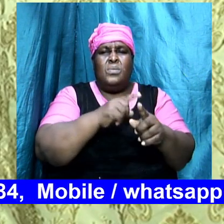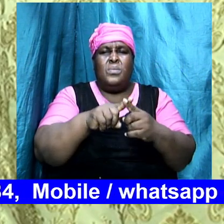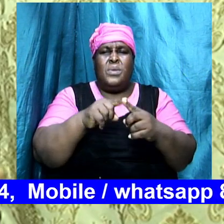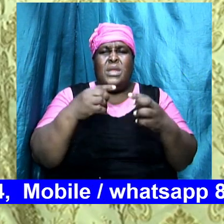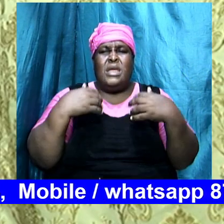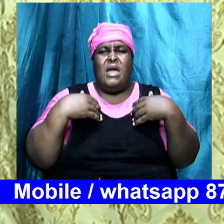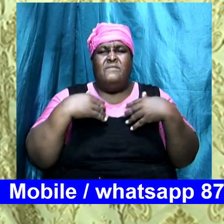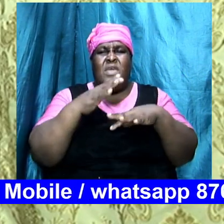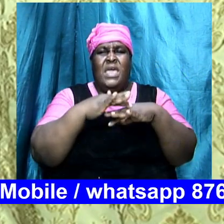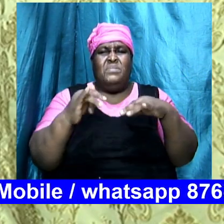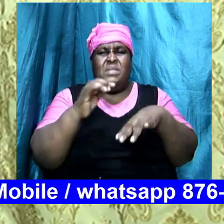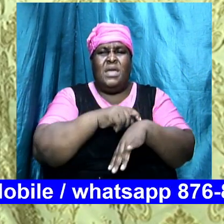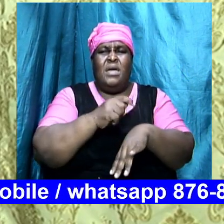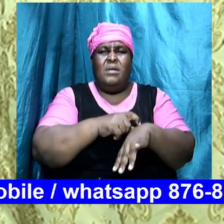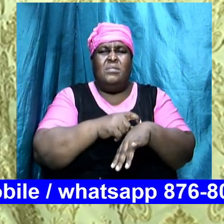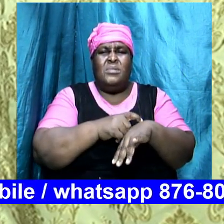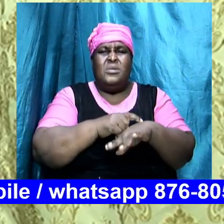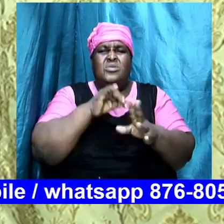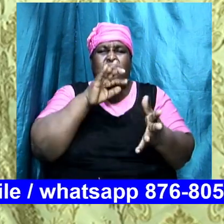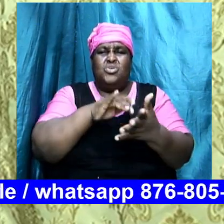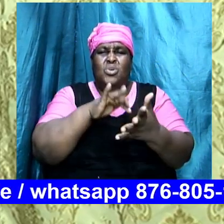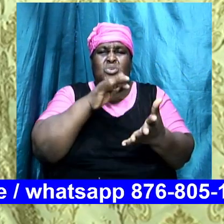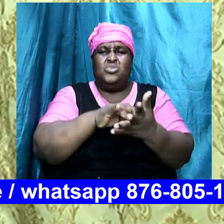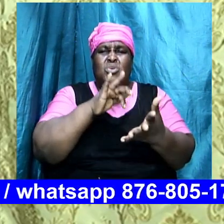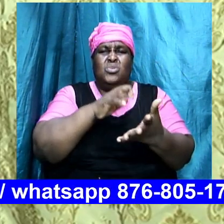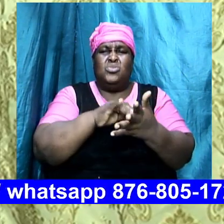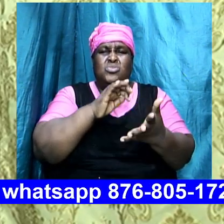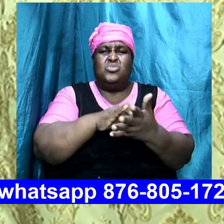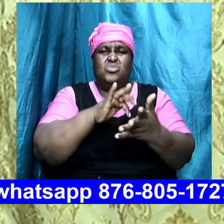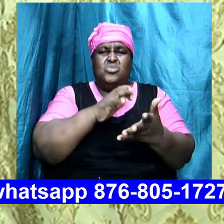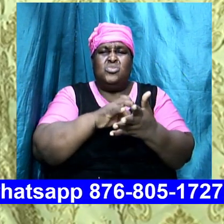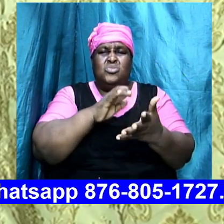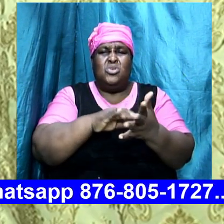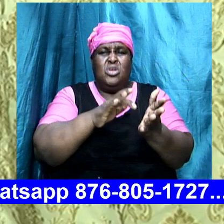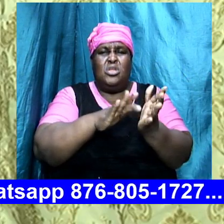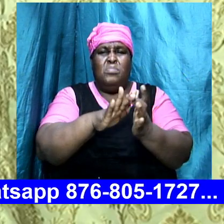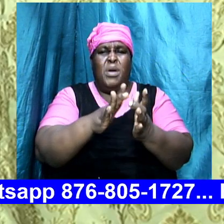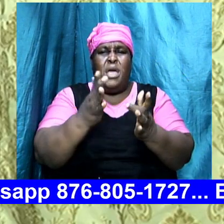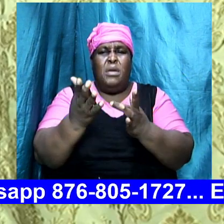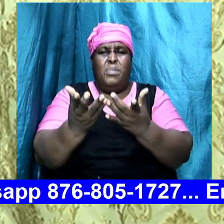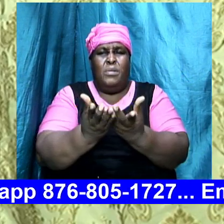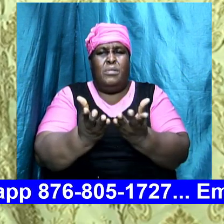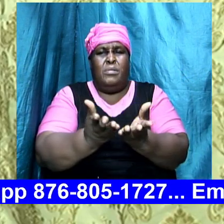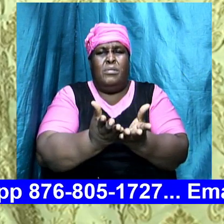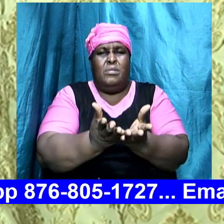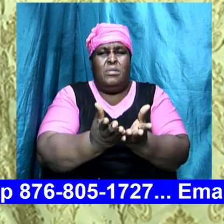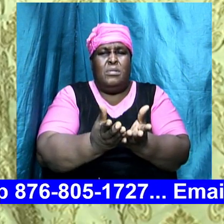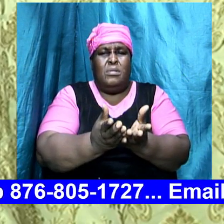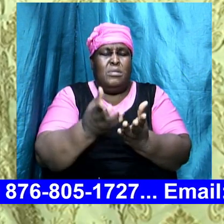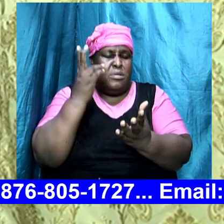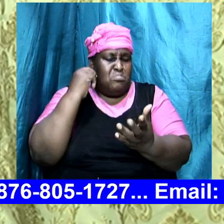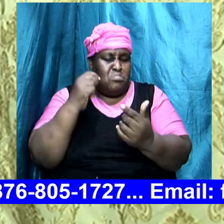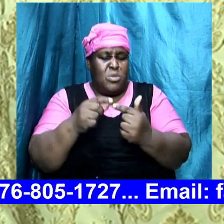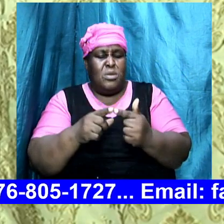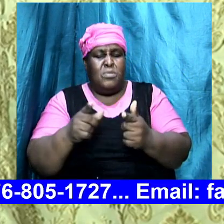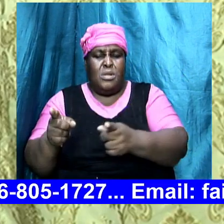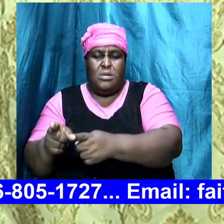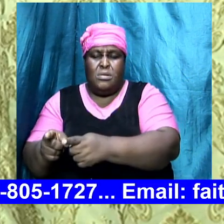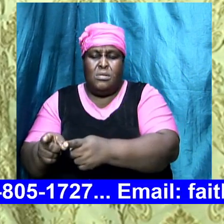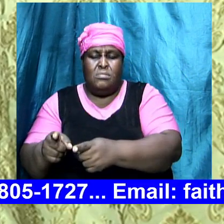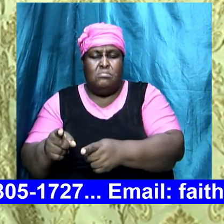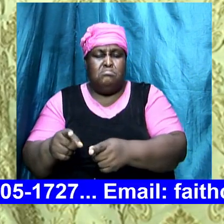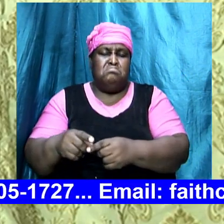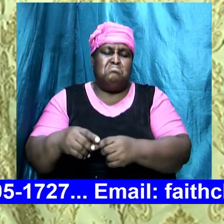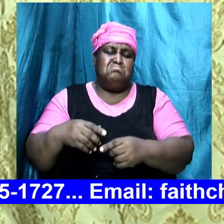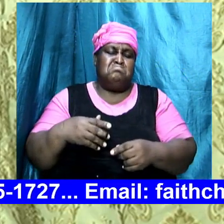we are saying to you make sense see if what we say follows line up line precept up and precept here a little dear a little that is what we say